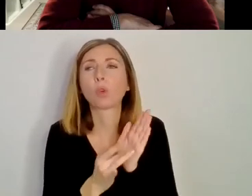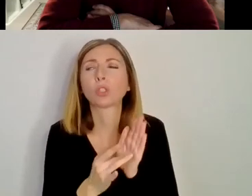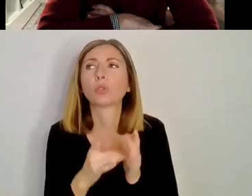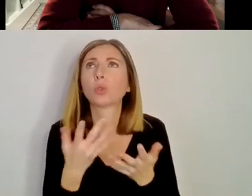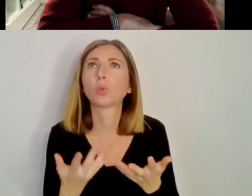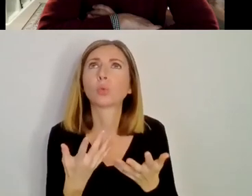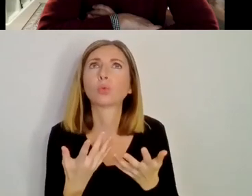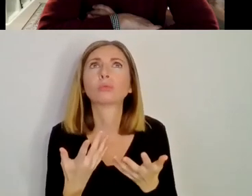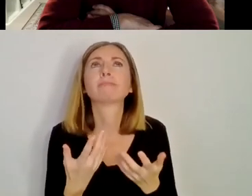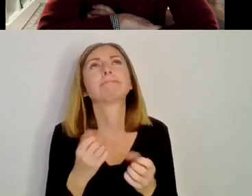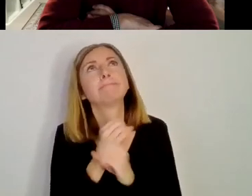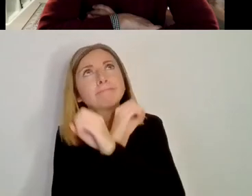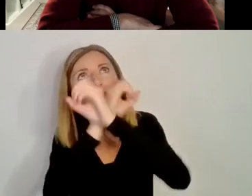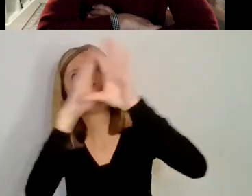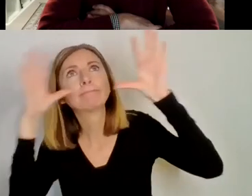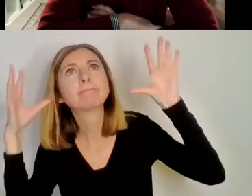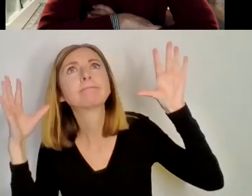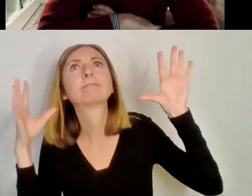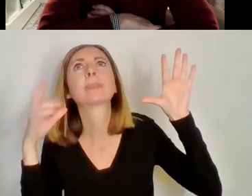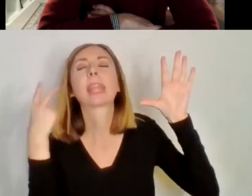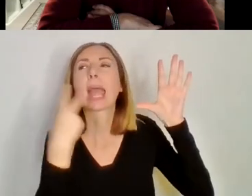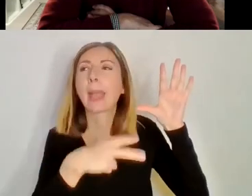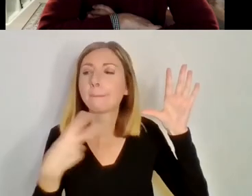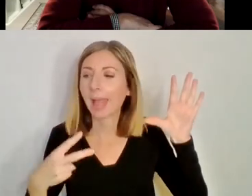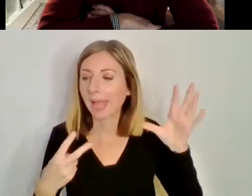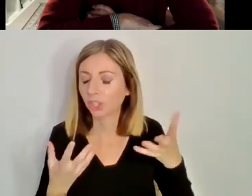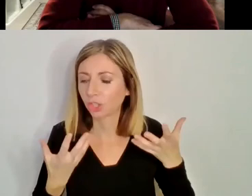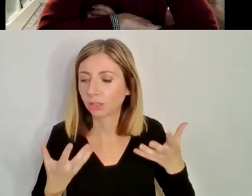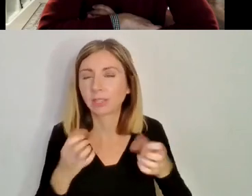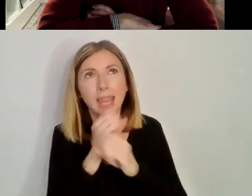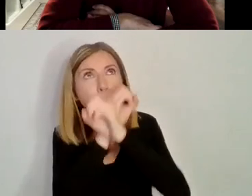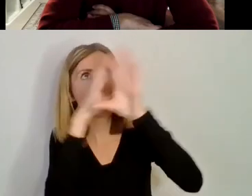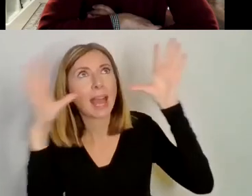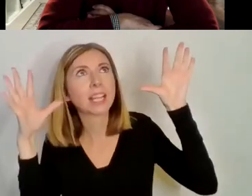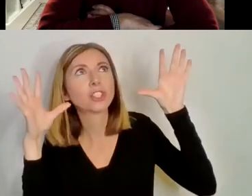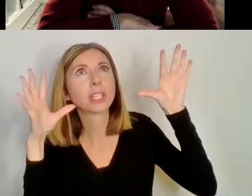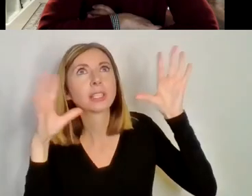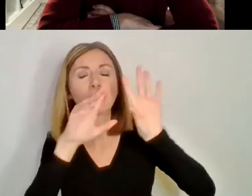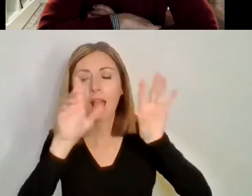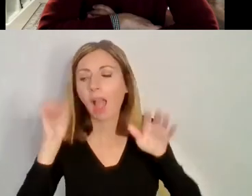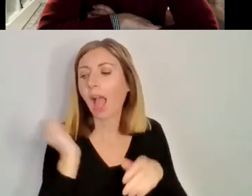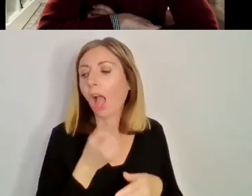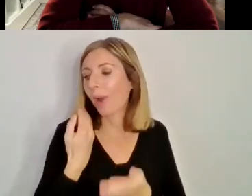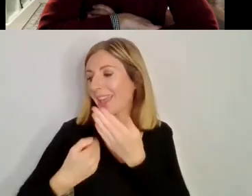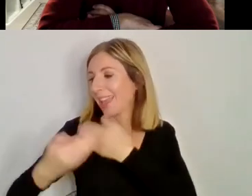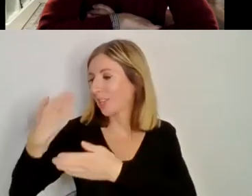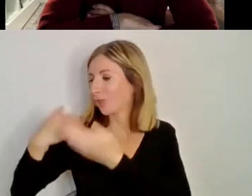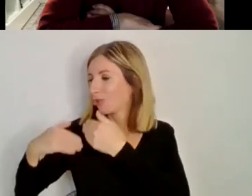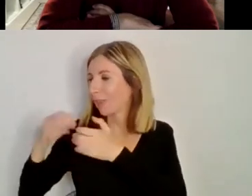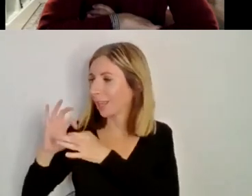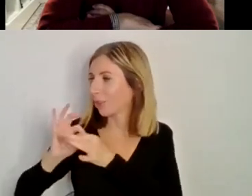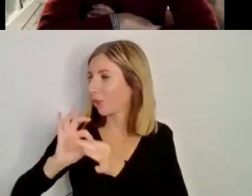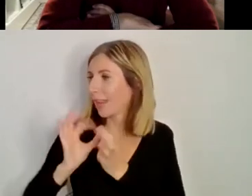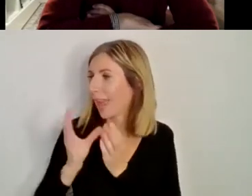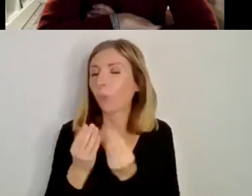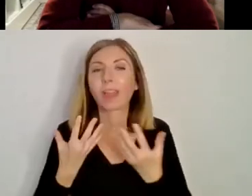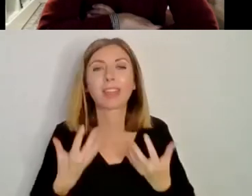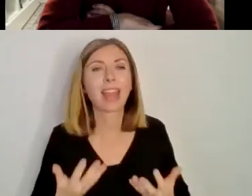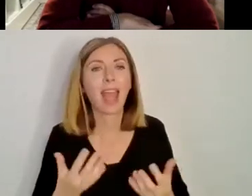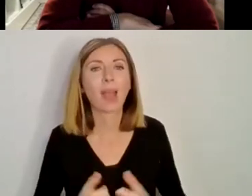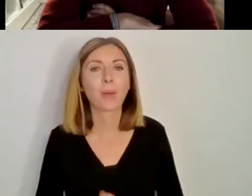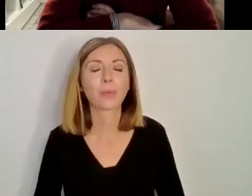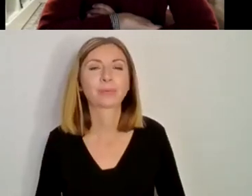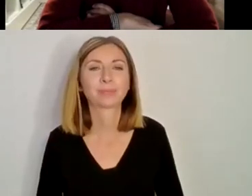to reimagine where we are and where our histories are. Okay. Thank you, Helva. Very, I mean, that's,